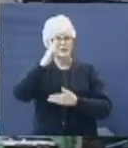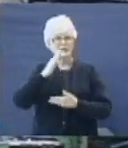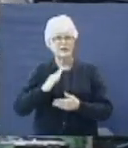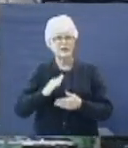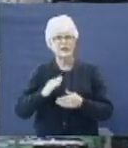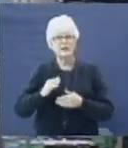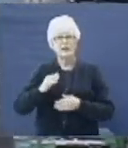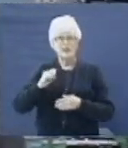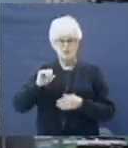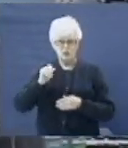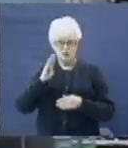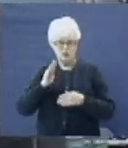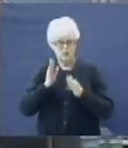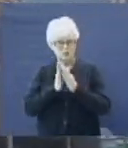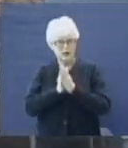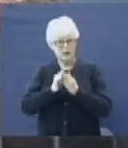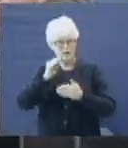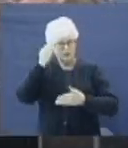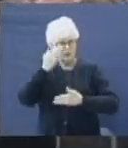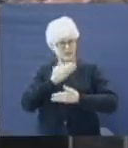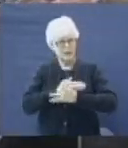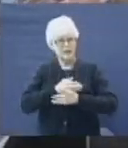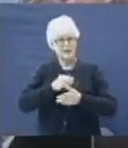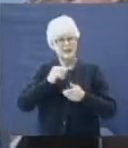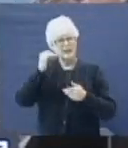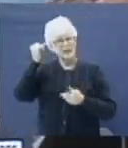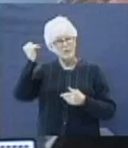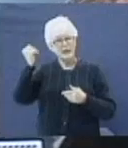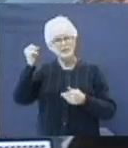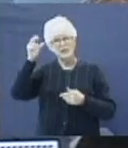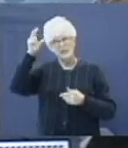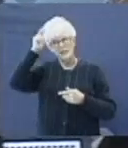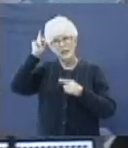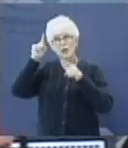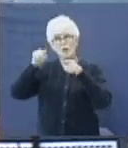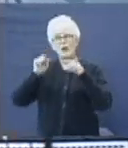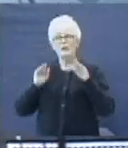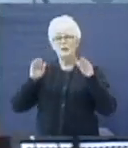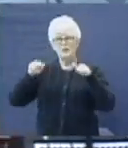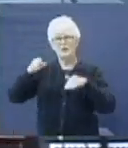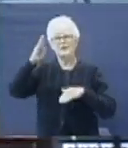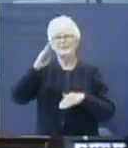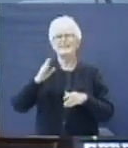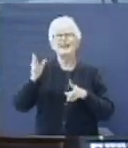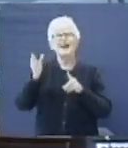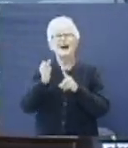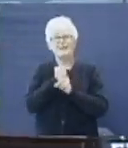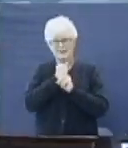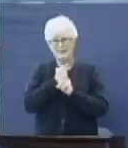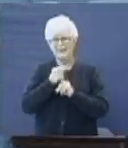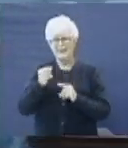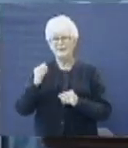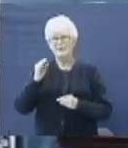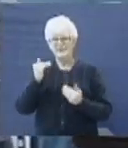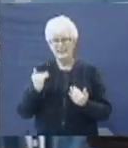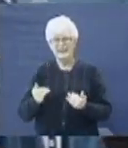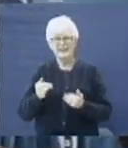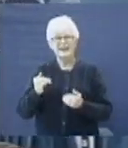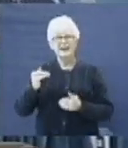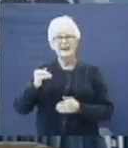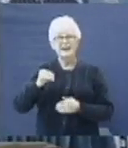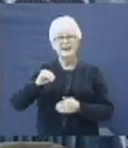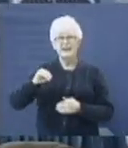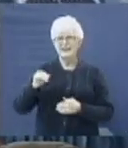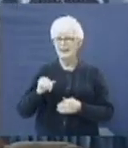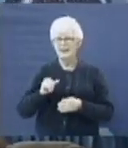Job is praying for those sons, I can imagine Satan heading back to the throne of God, thinking I've got him now. God just thought,